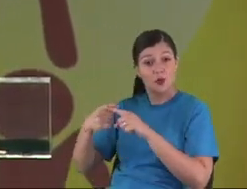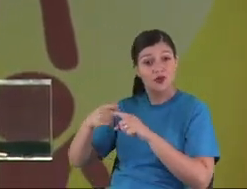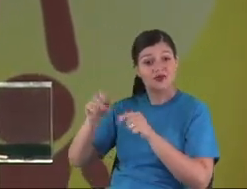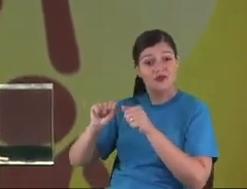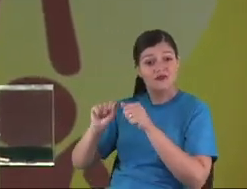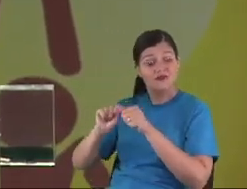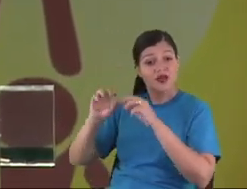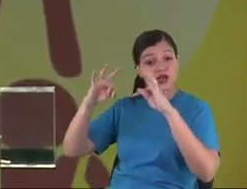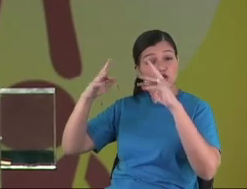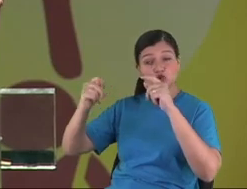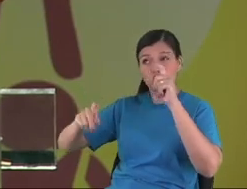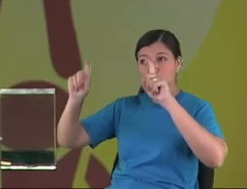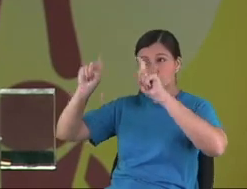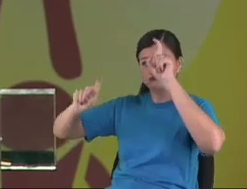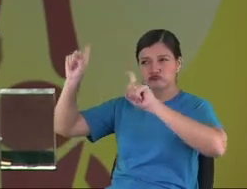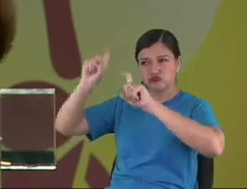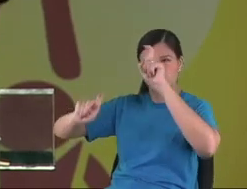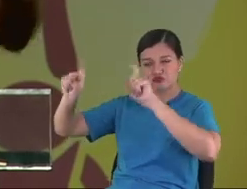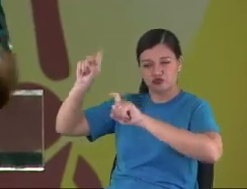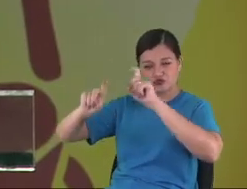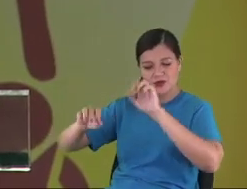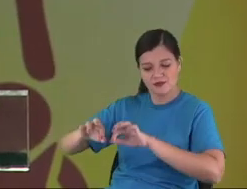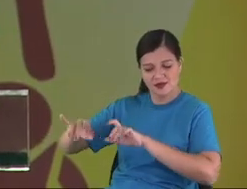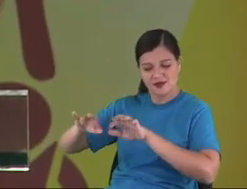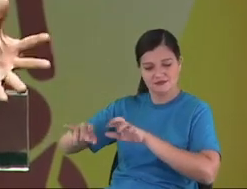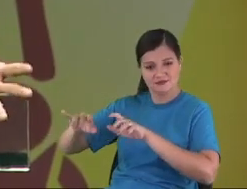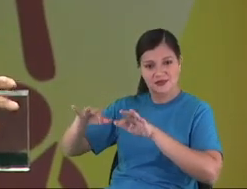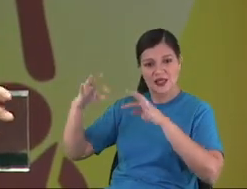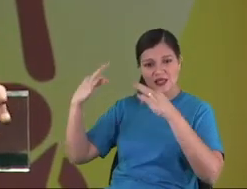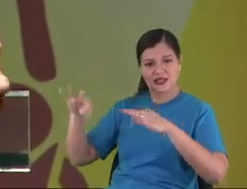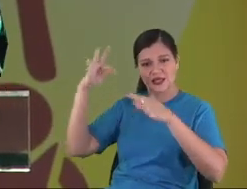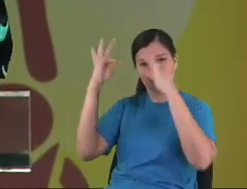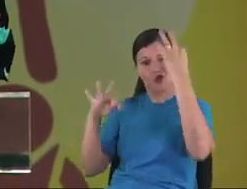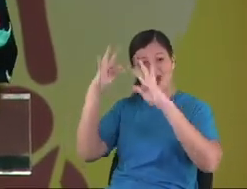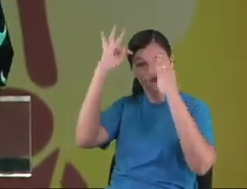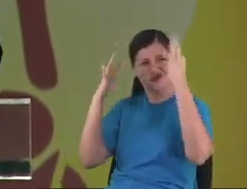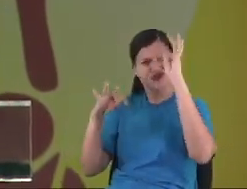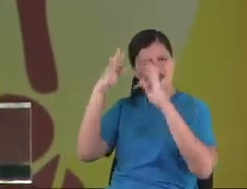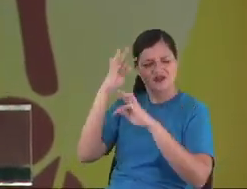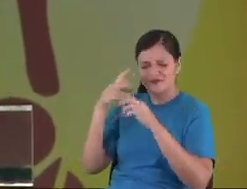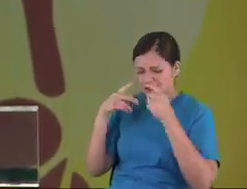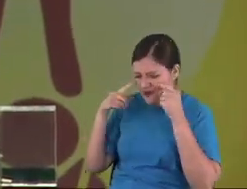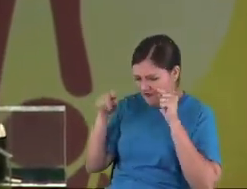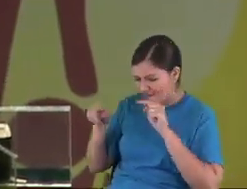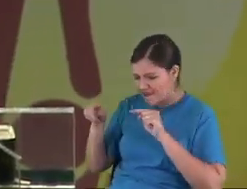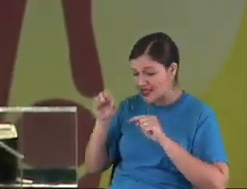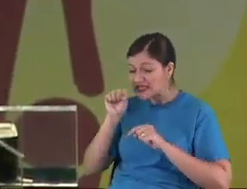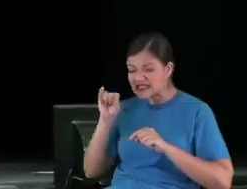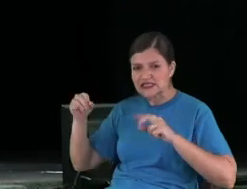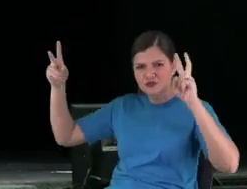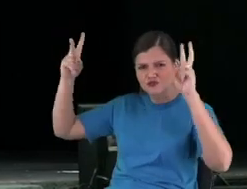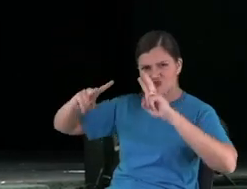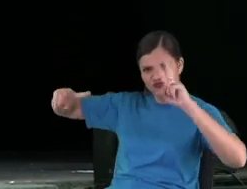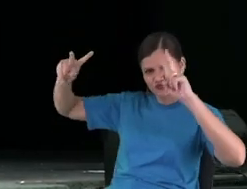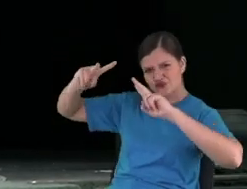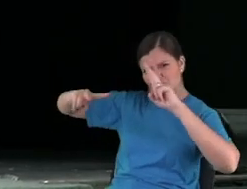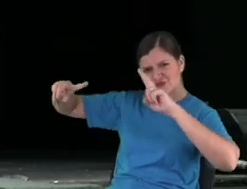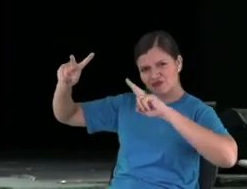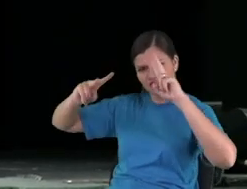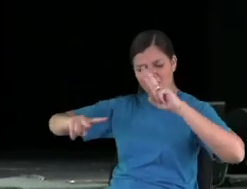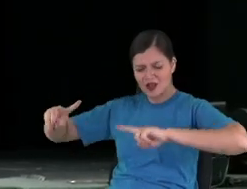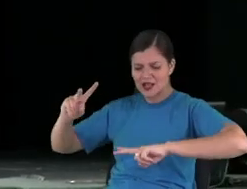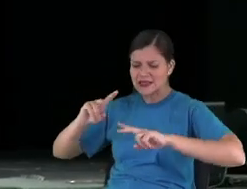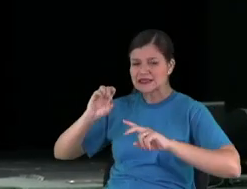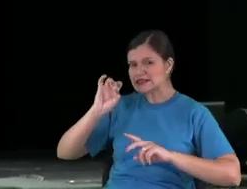Now you're using the computer, just you know it. You put all the things you